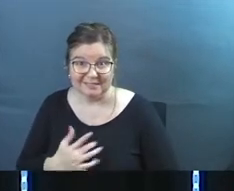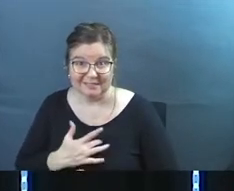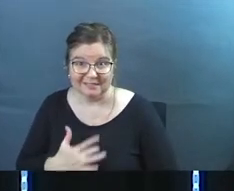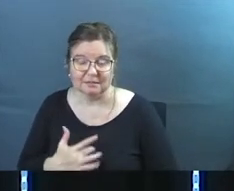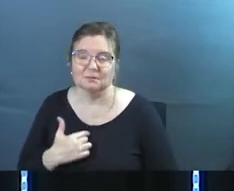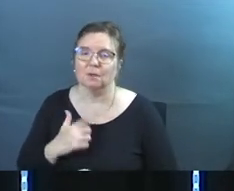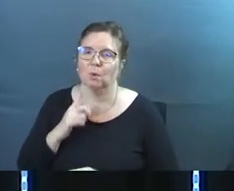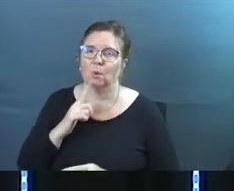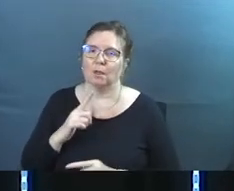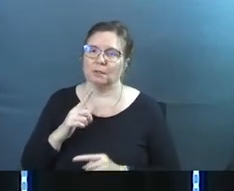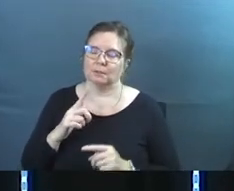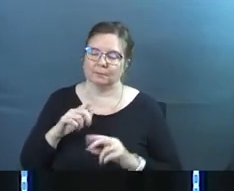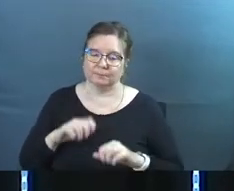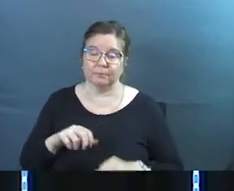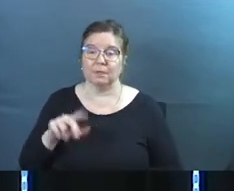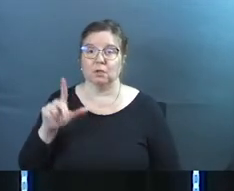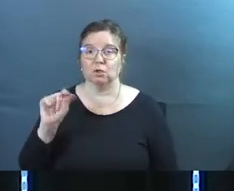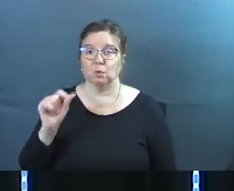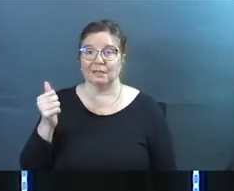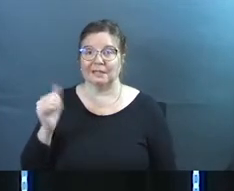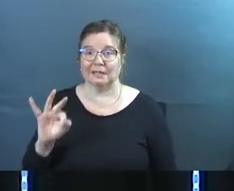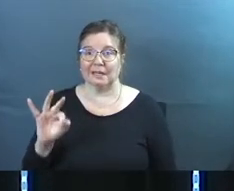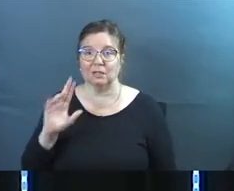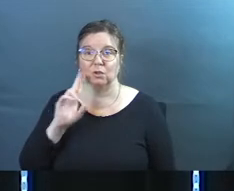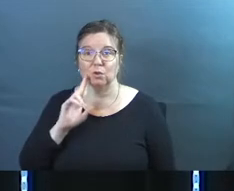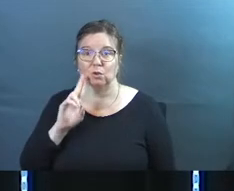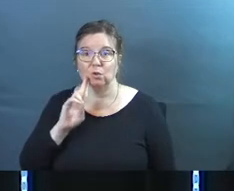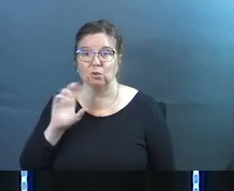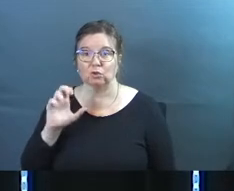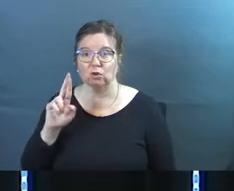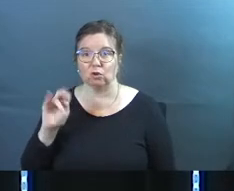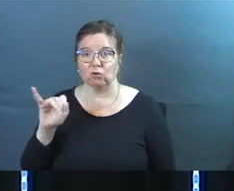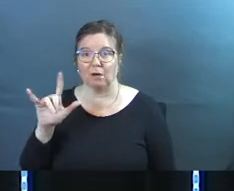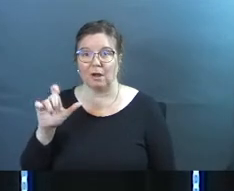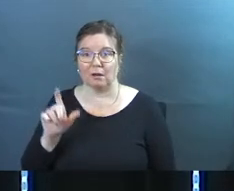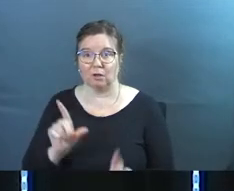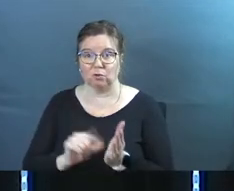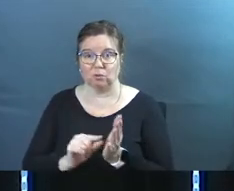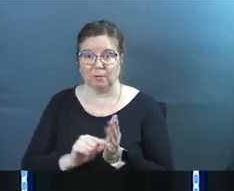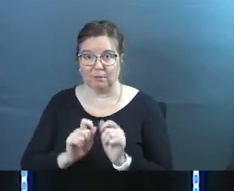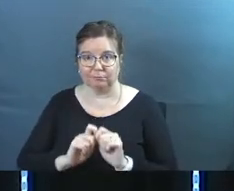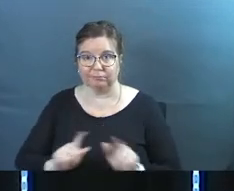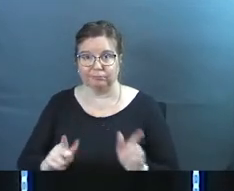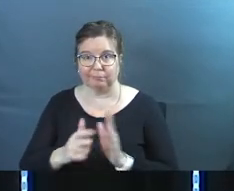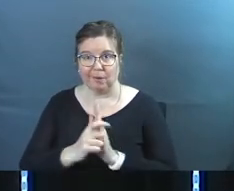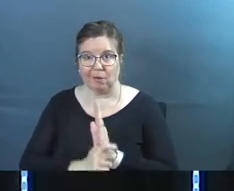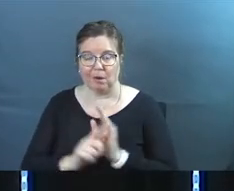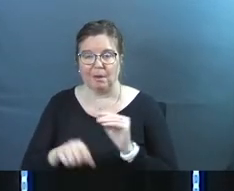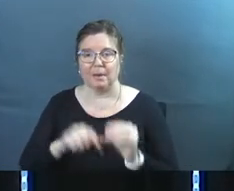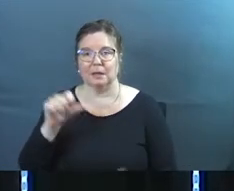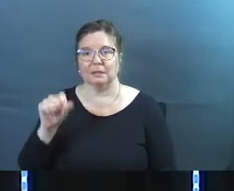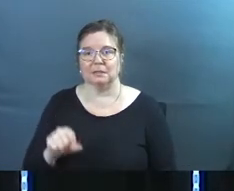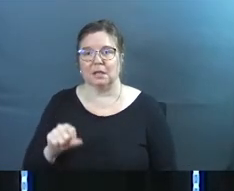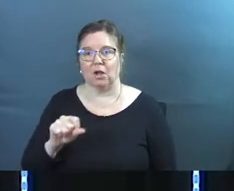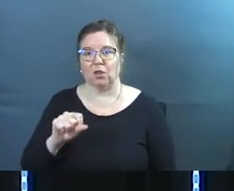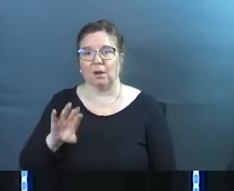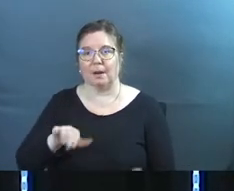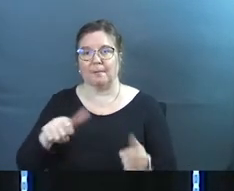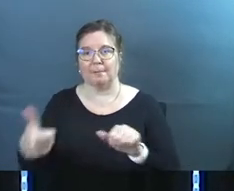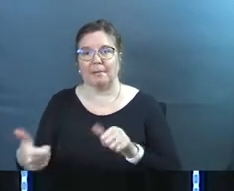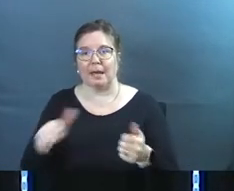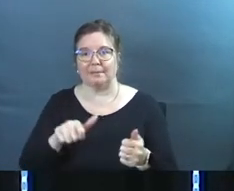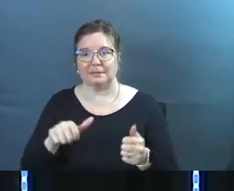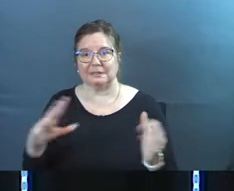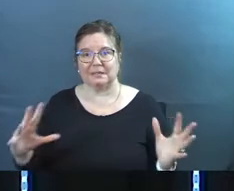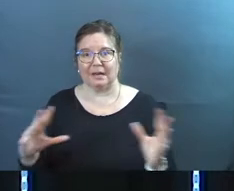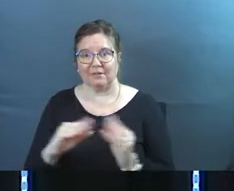So we're going to drive into this. In 2019, the Houston Chronicle came out with an article about the Southern Baptist Convention and